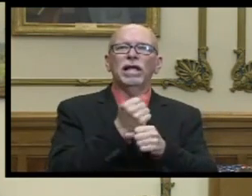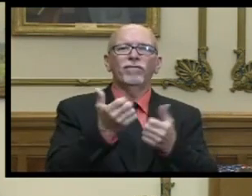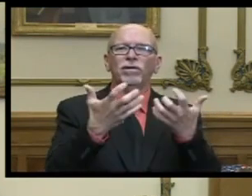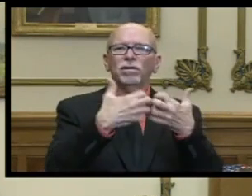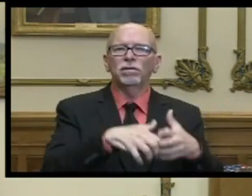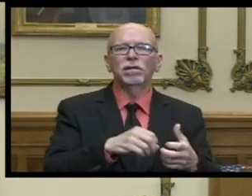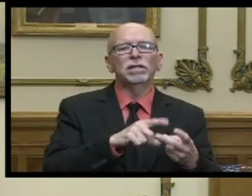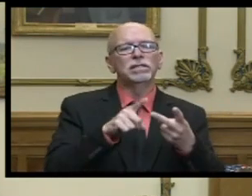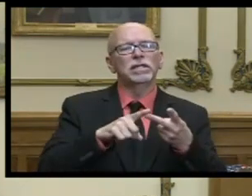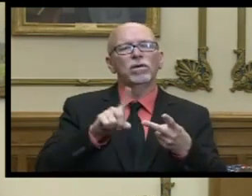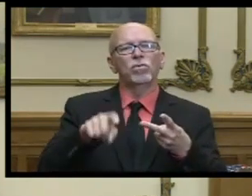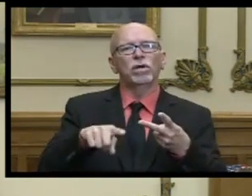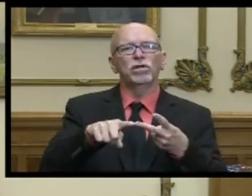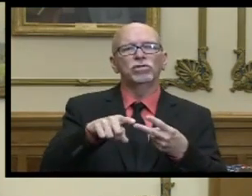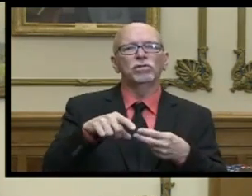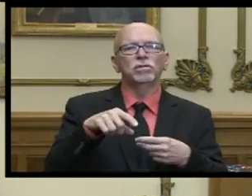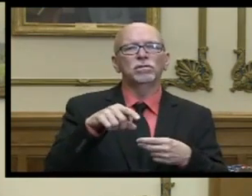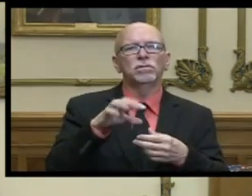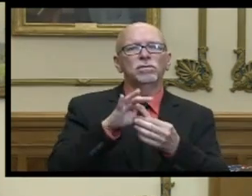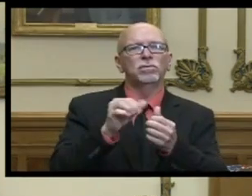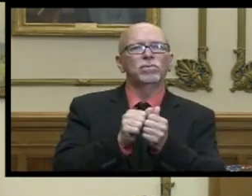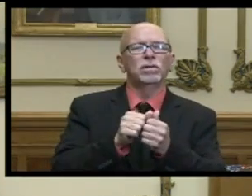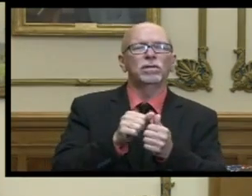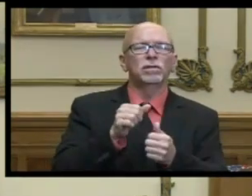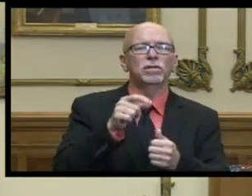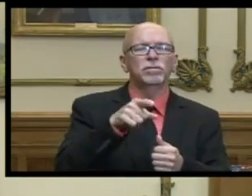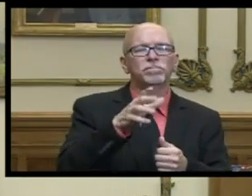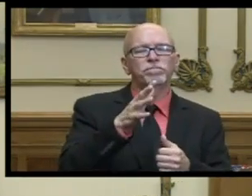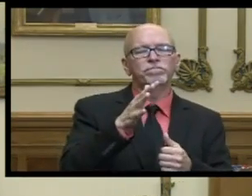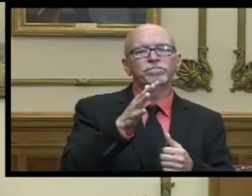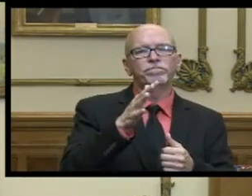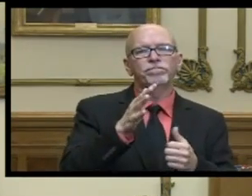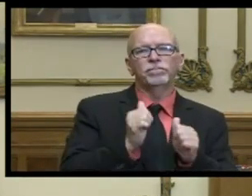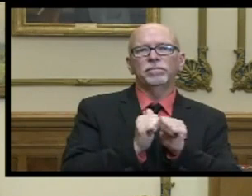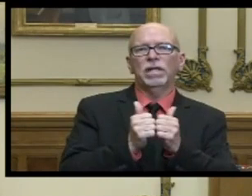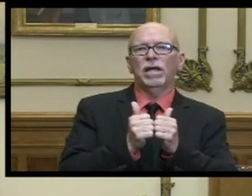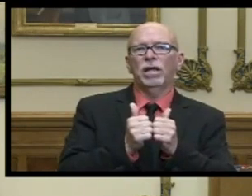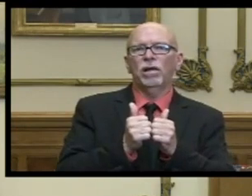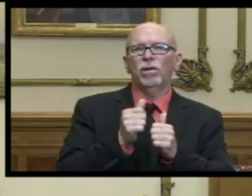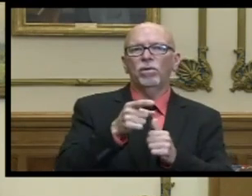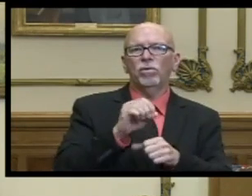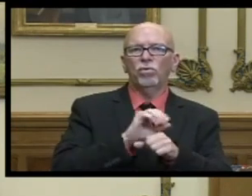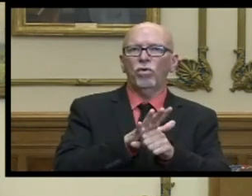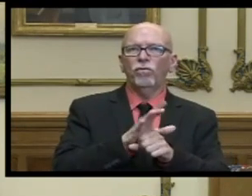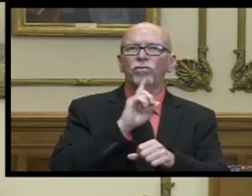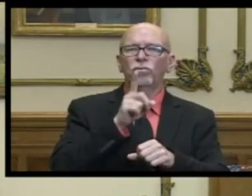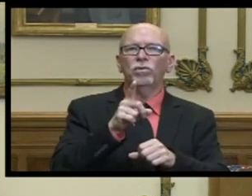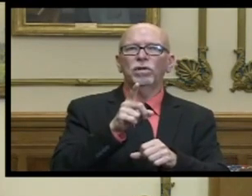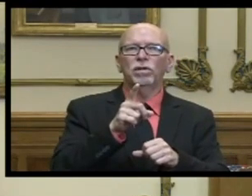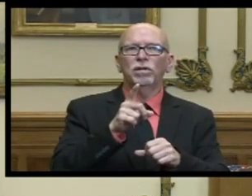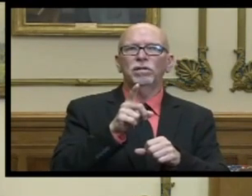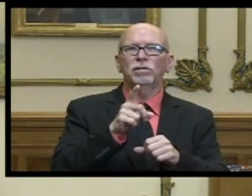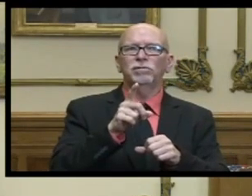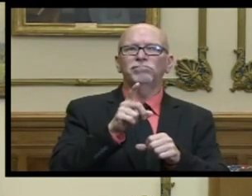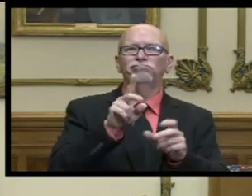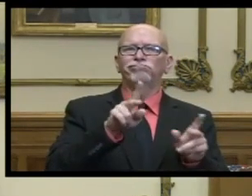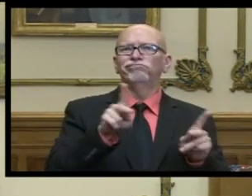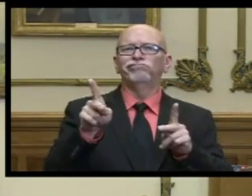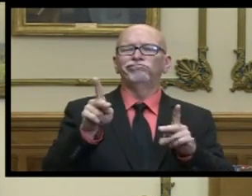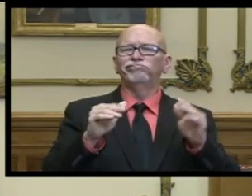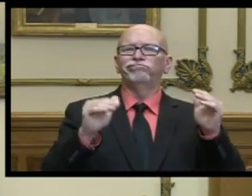and then my second question is in regards um to how copic 19 has disproportionately impacted